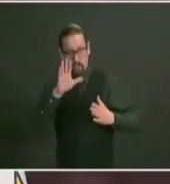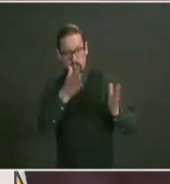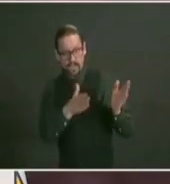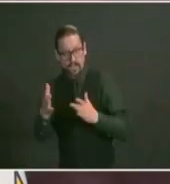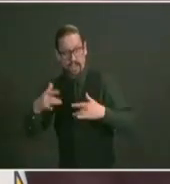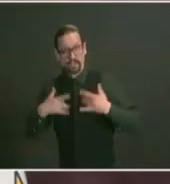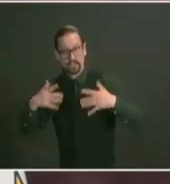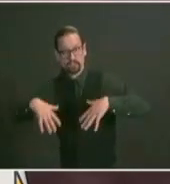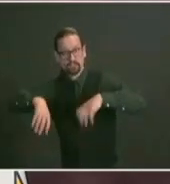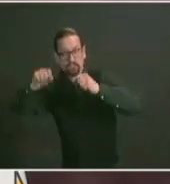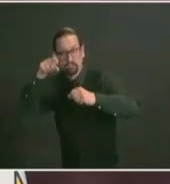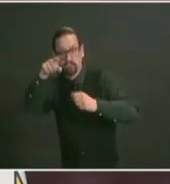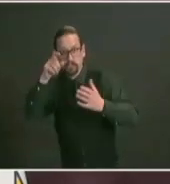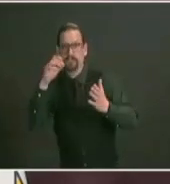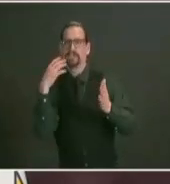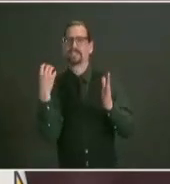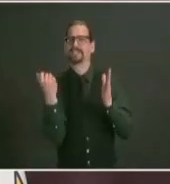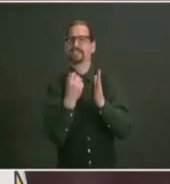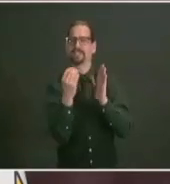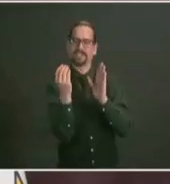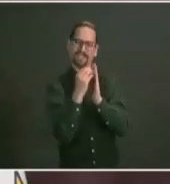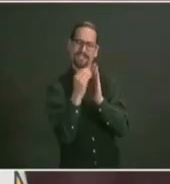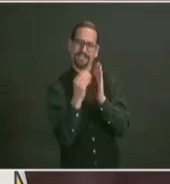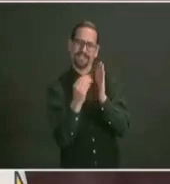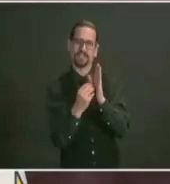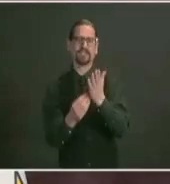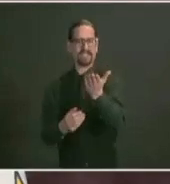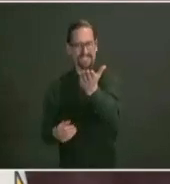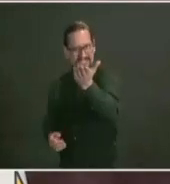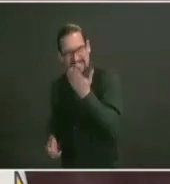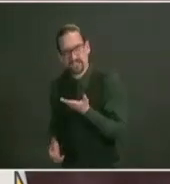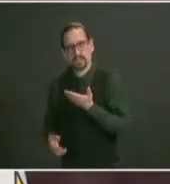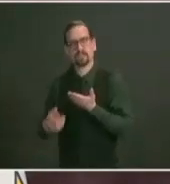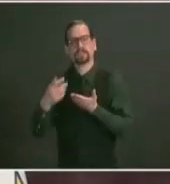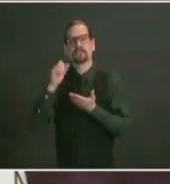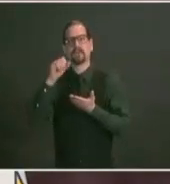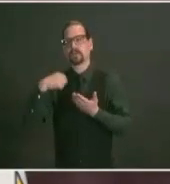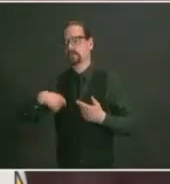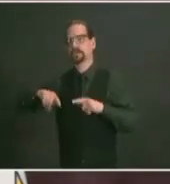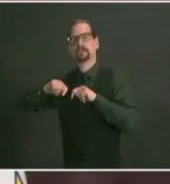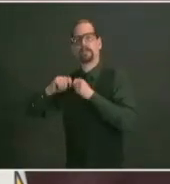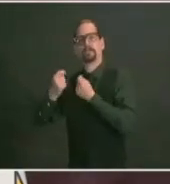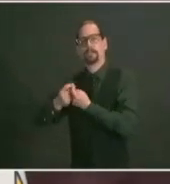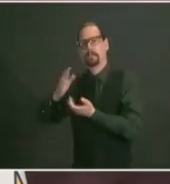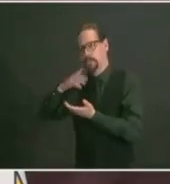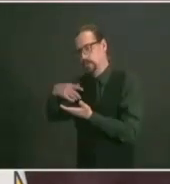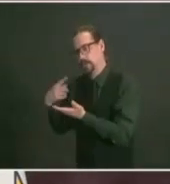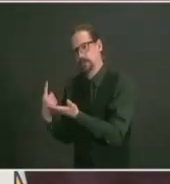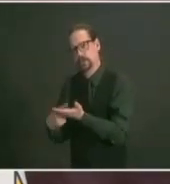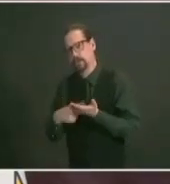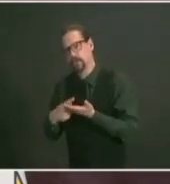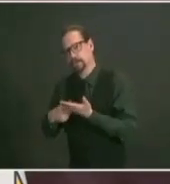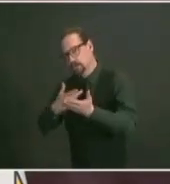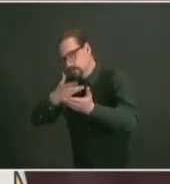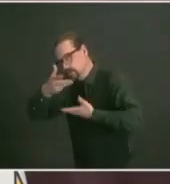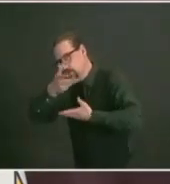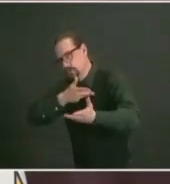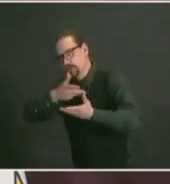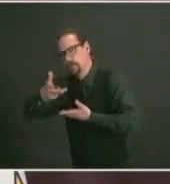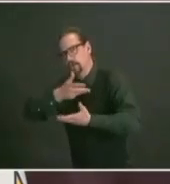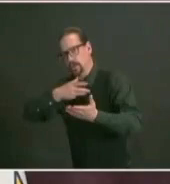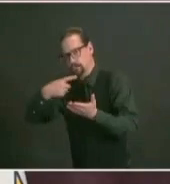and we can begin dialogue with these event organizers so that they they can receive approvals